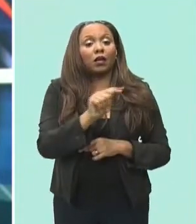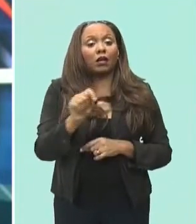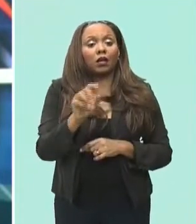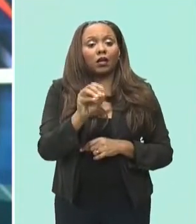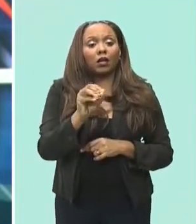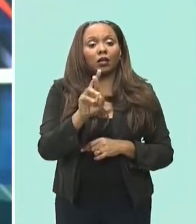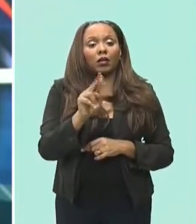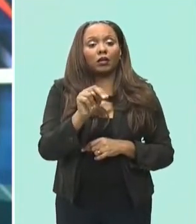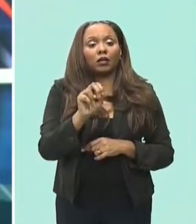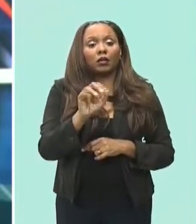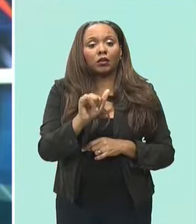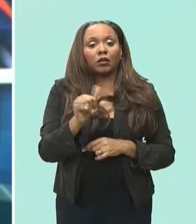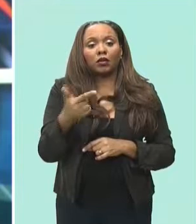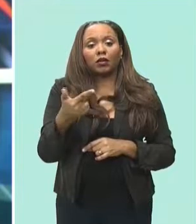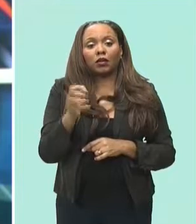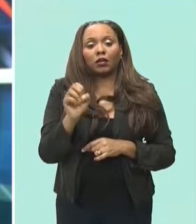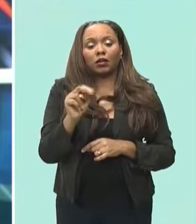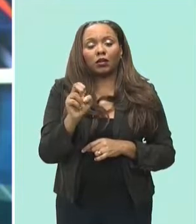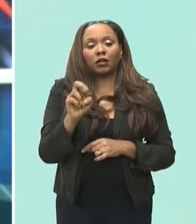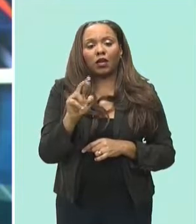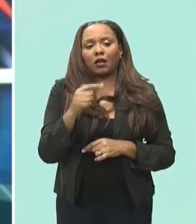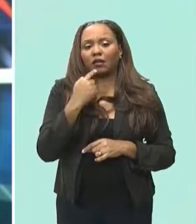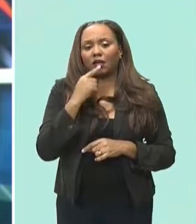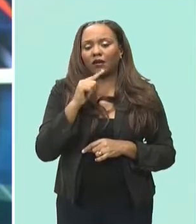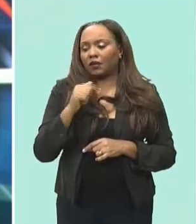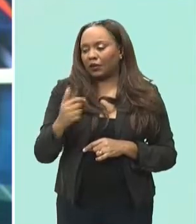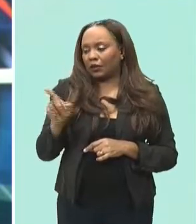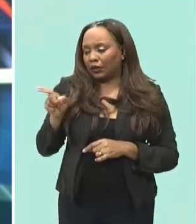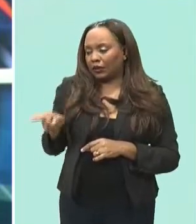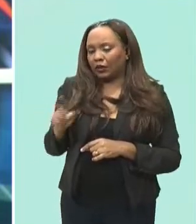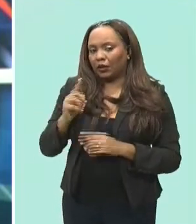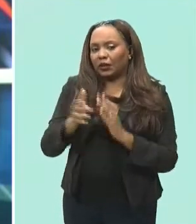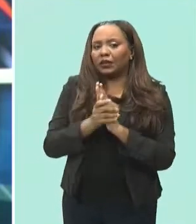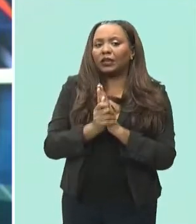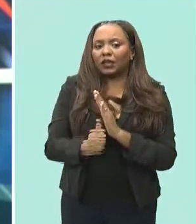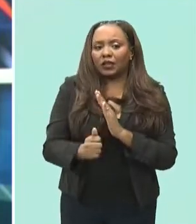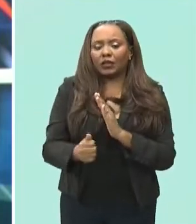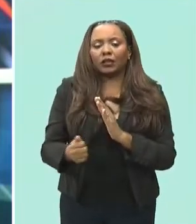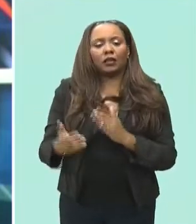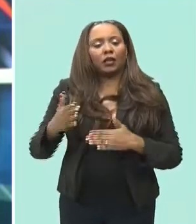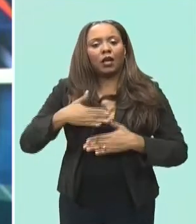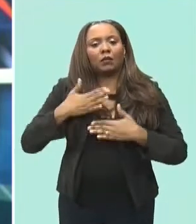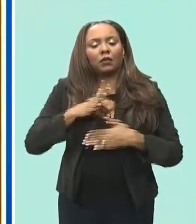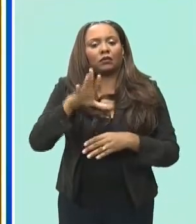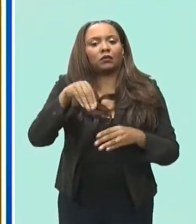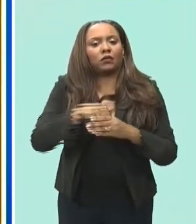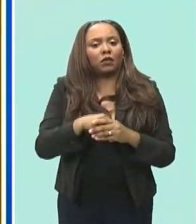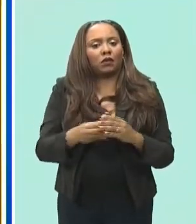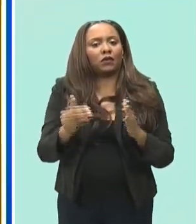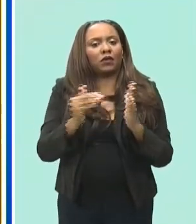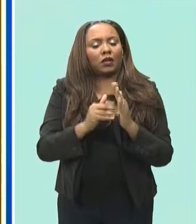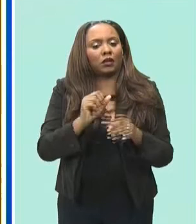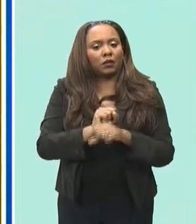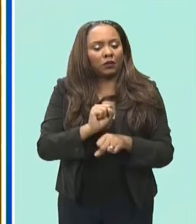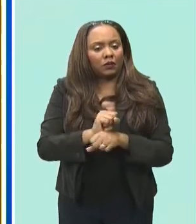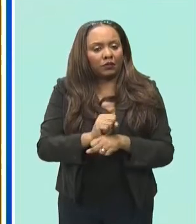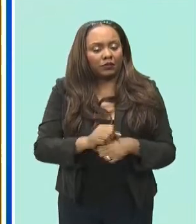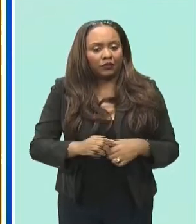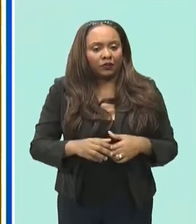dotten is one of several highly skilled retirees pressed back into duty barbados